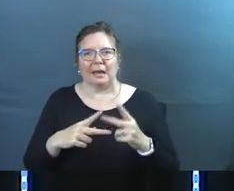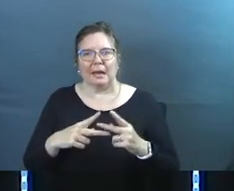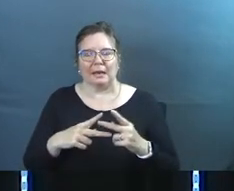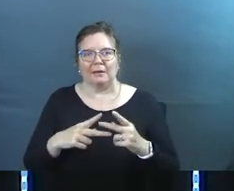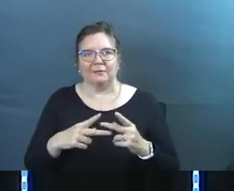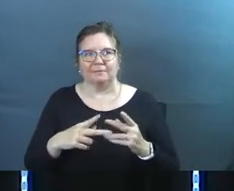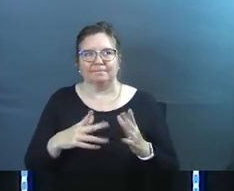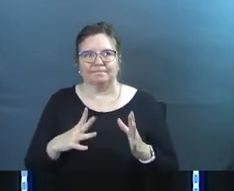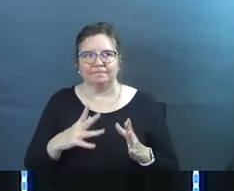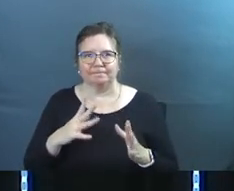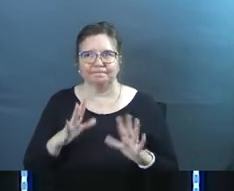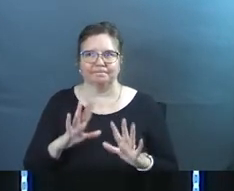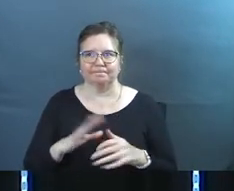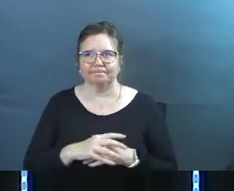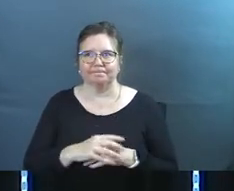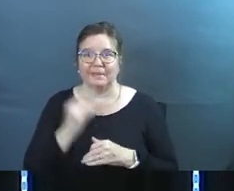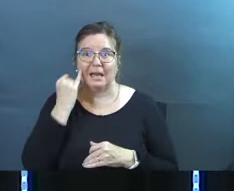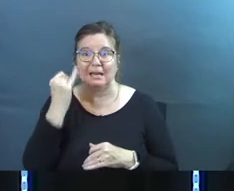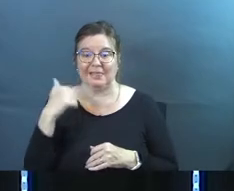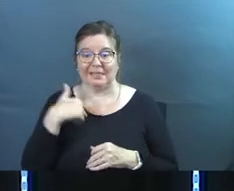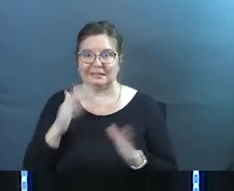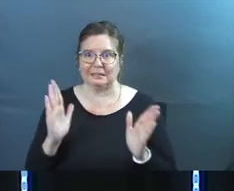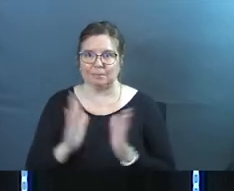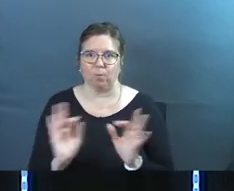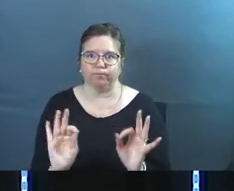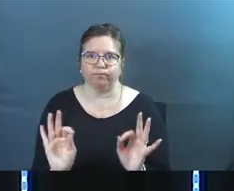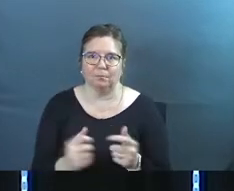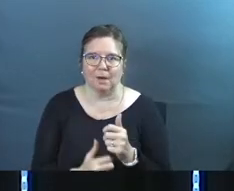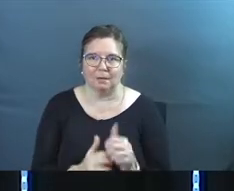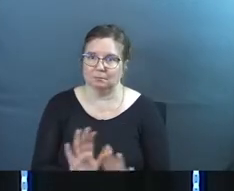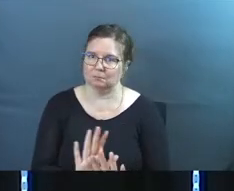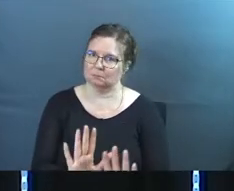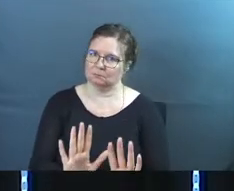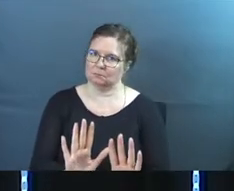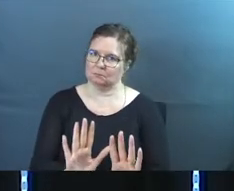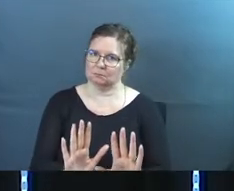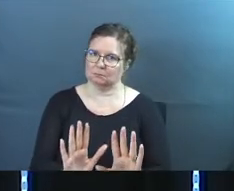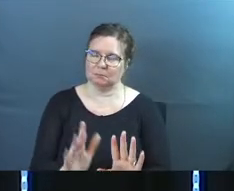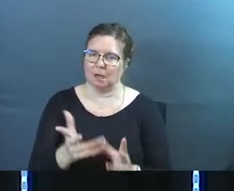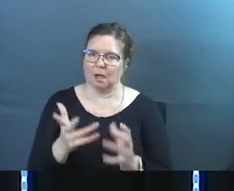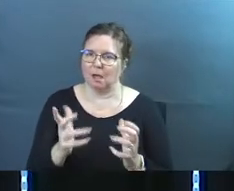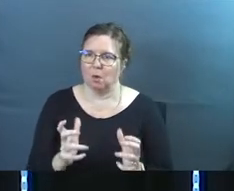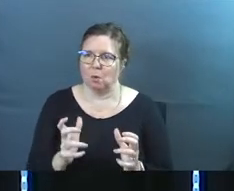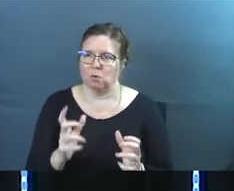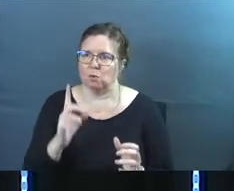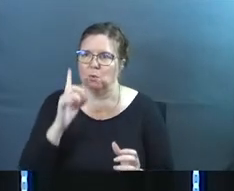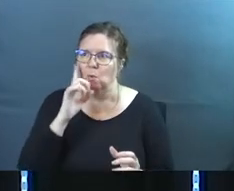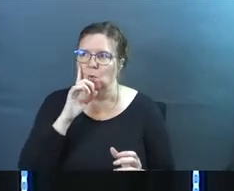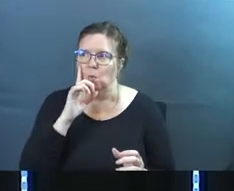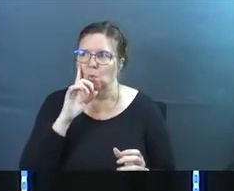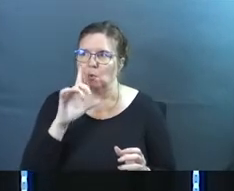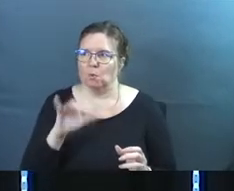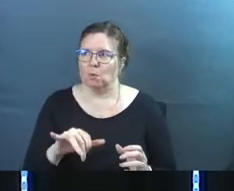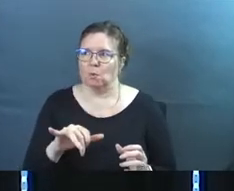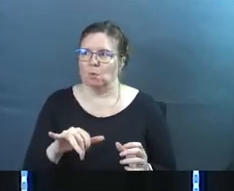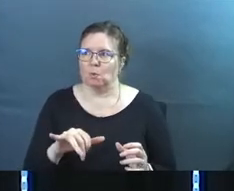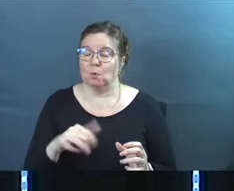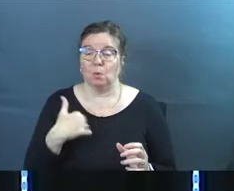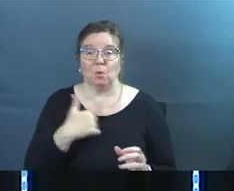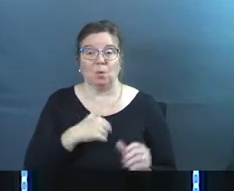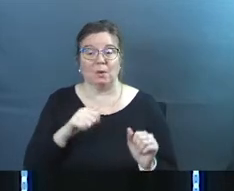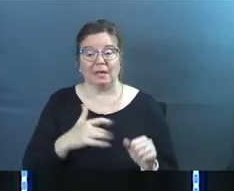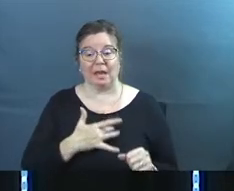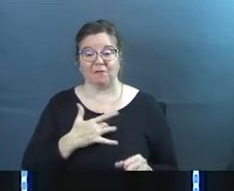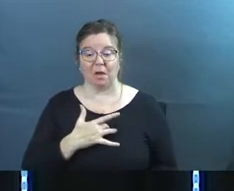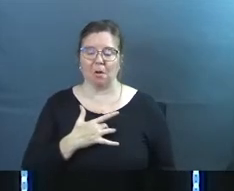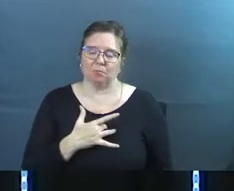hint from me to you that this is a small problem. I don't want to make any kind of hint to you that we